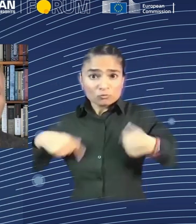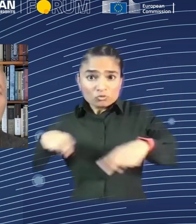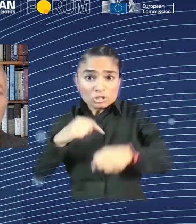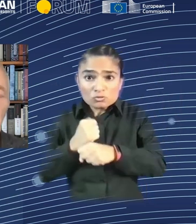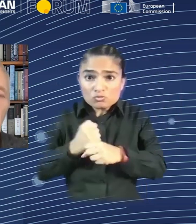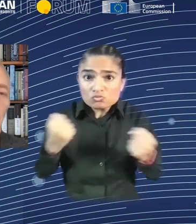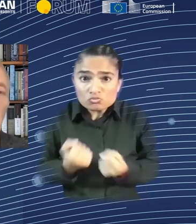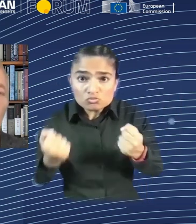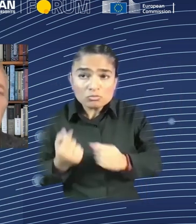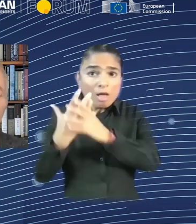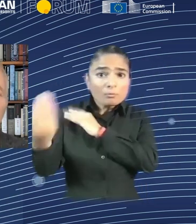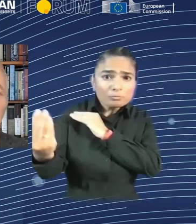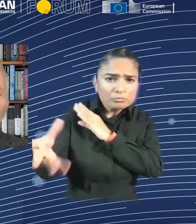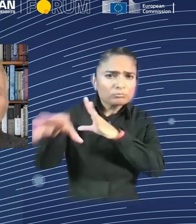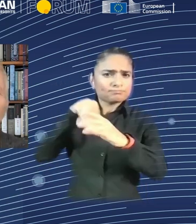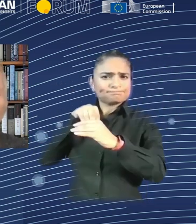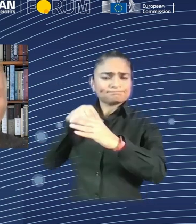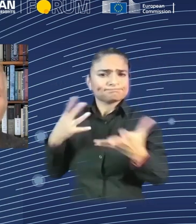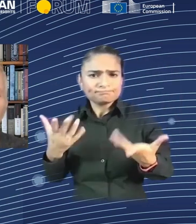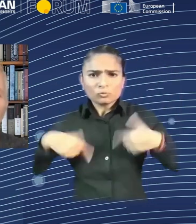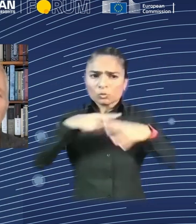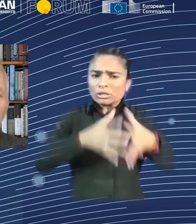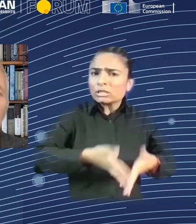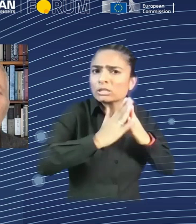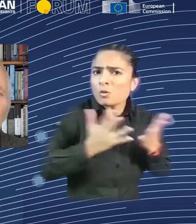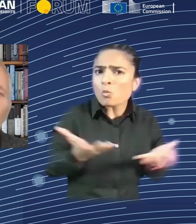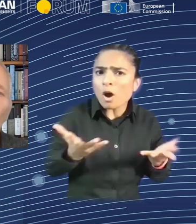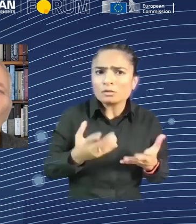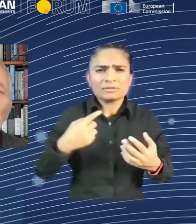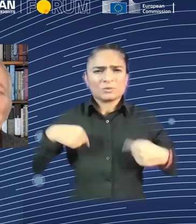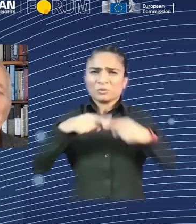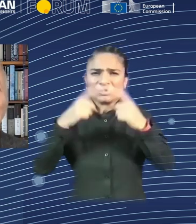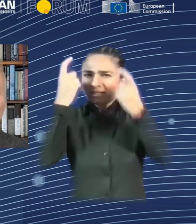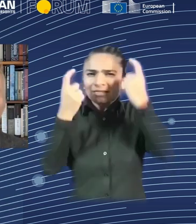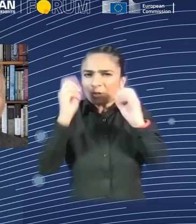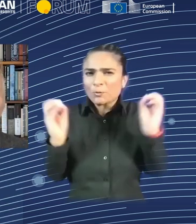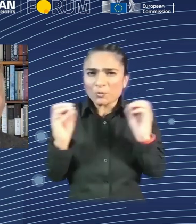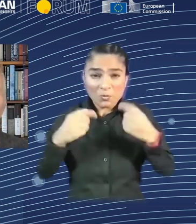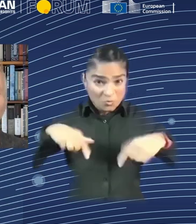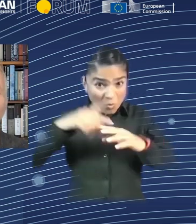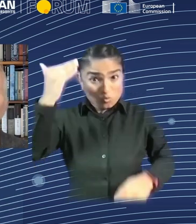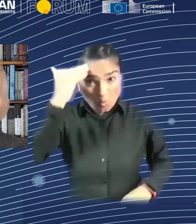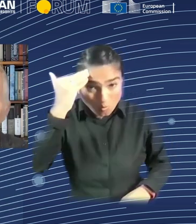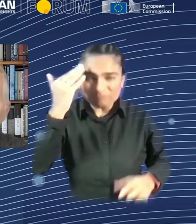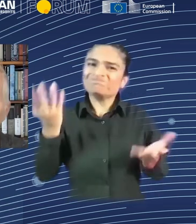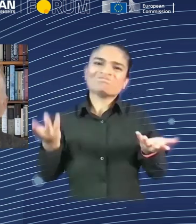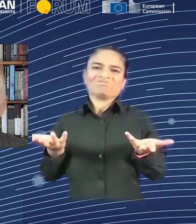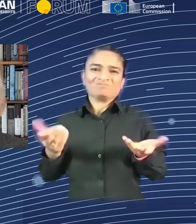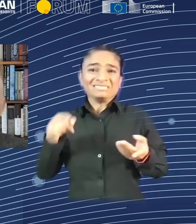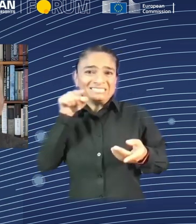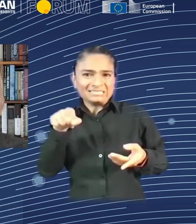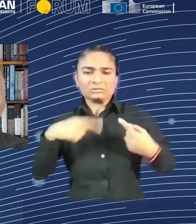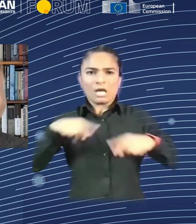machine-powered spinning and made cloth cheap, they had no idea that fashion would